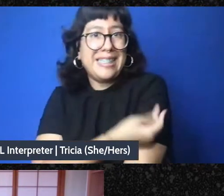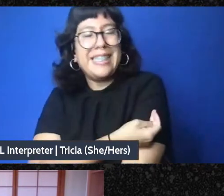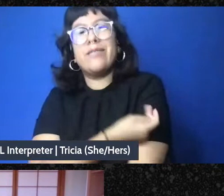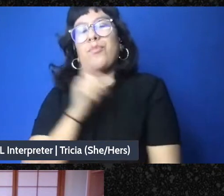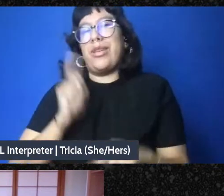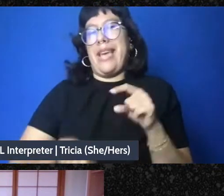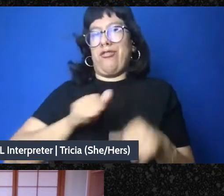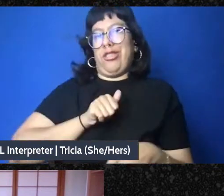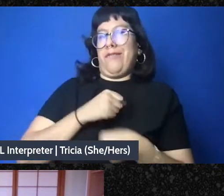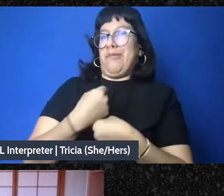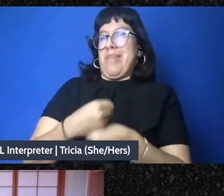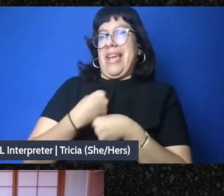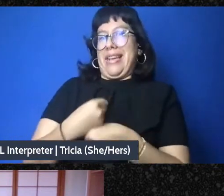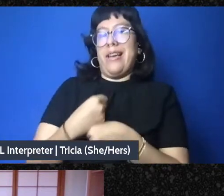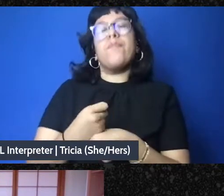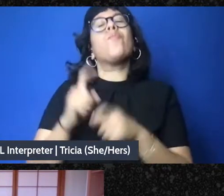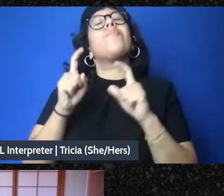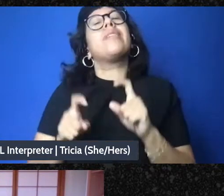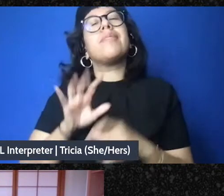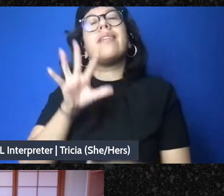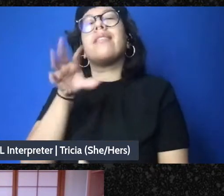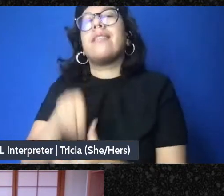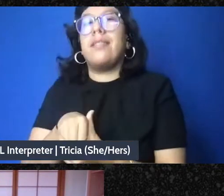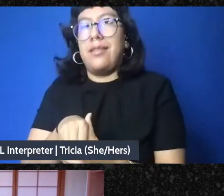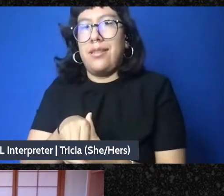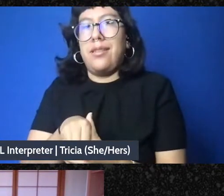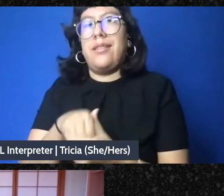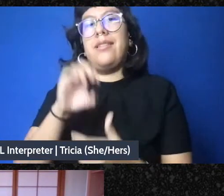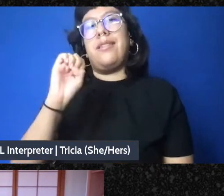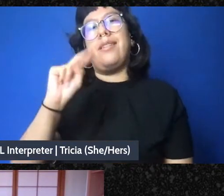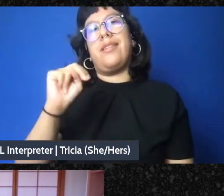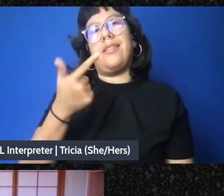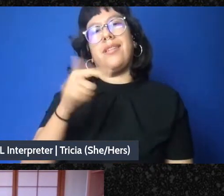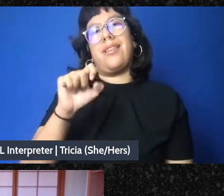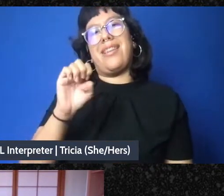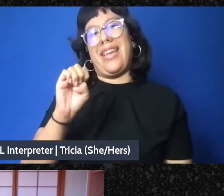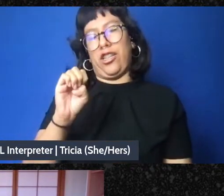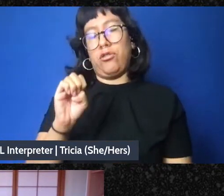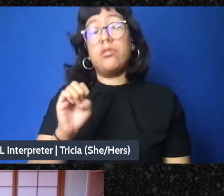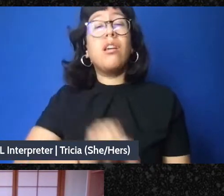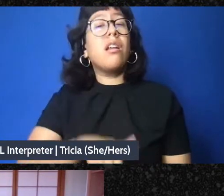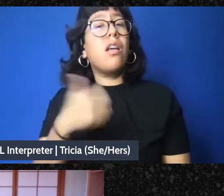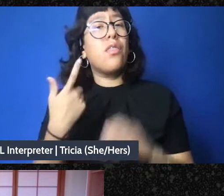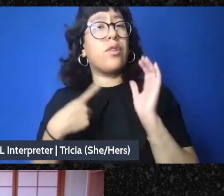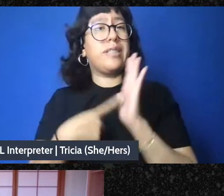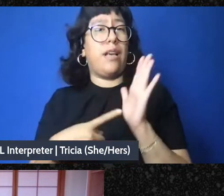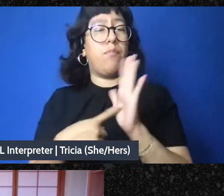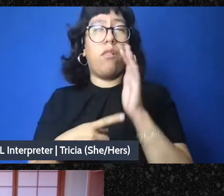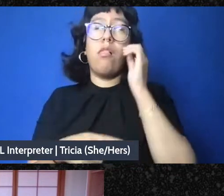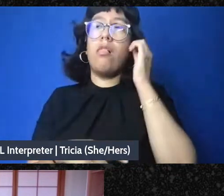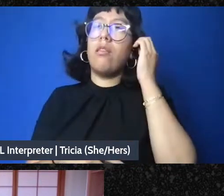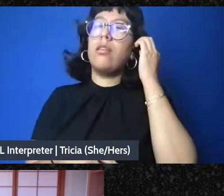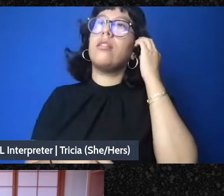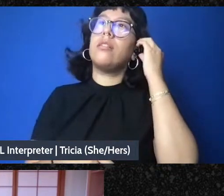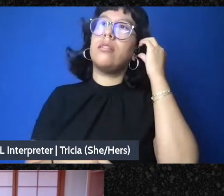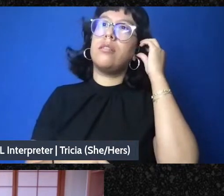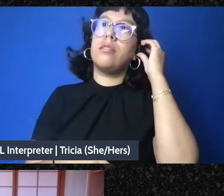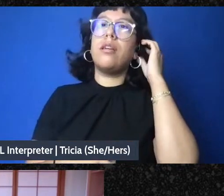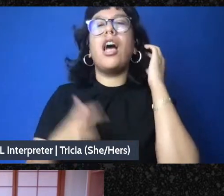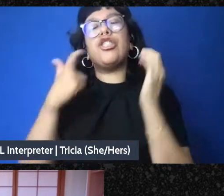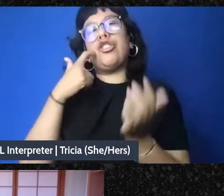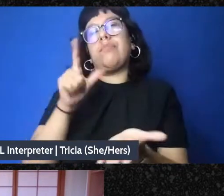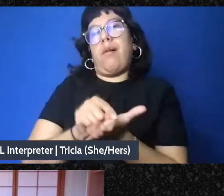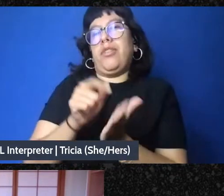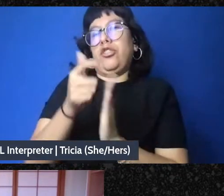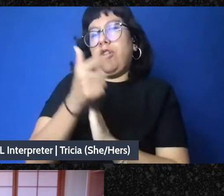to engage, let's just say, right? Another example I'll just throw out is something I just published a